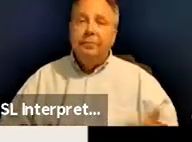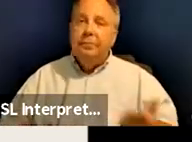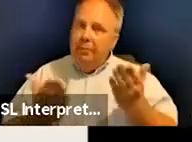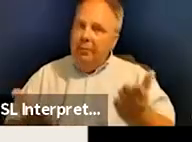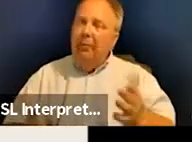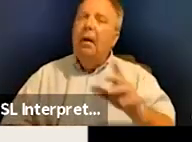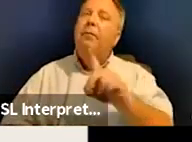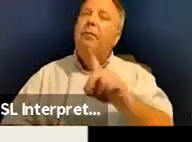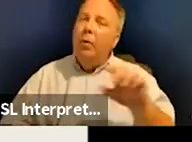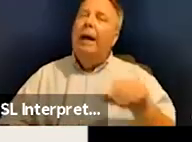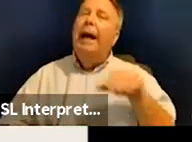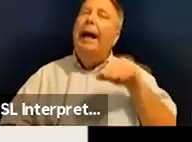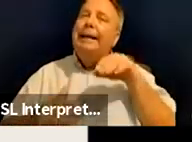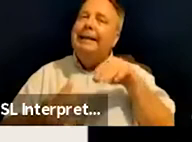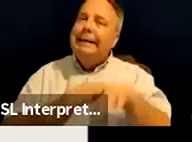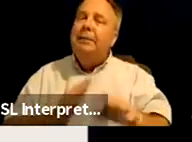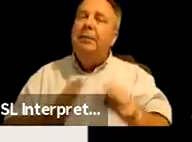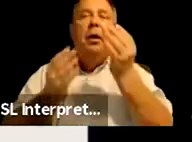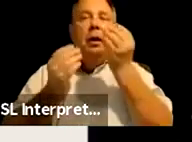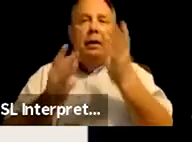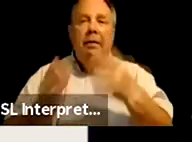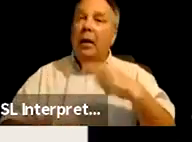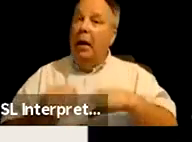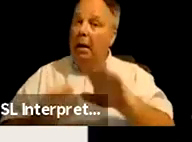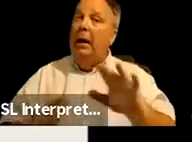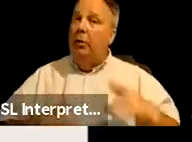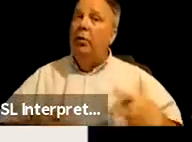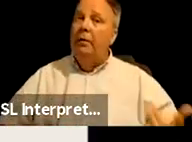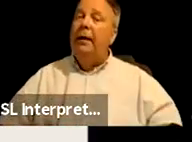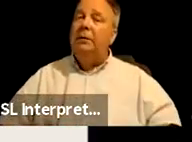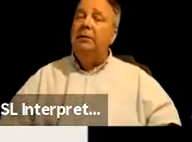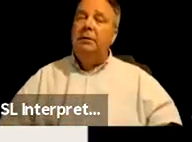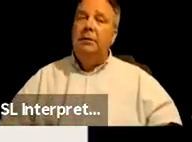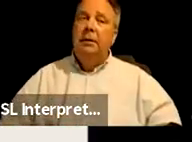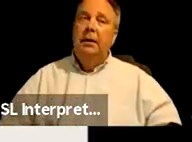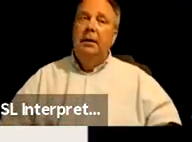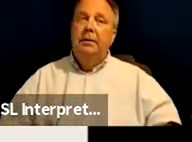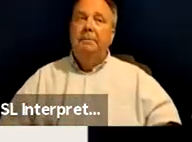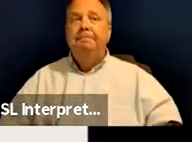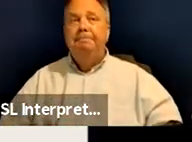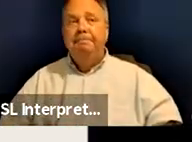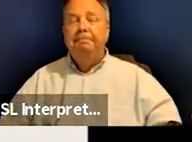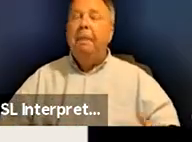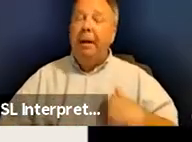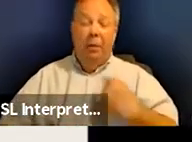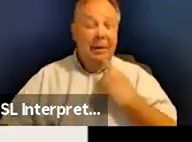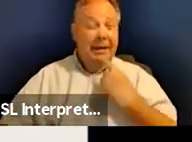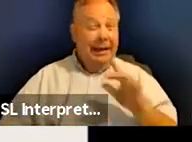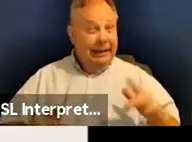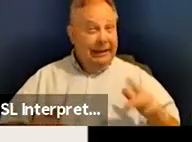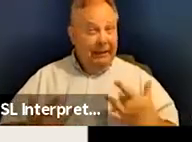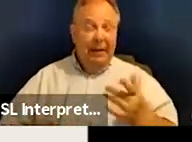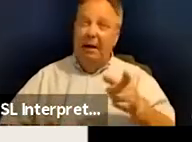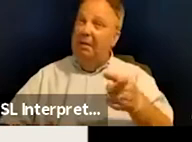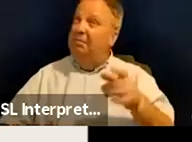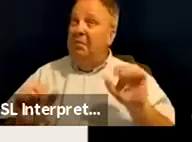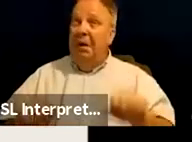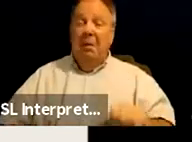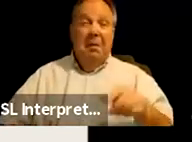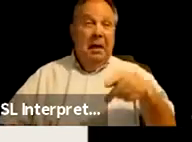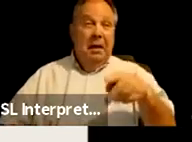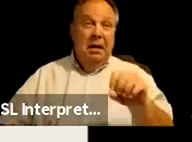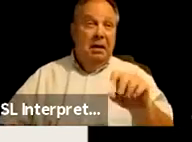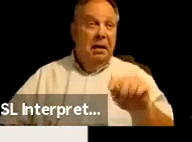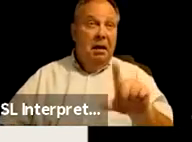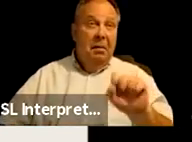accessibility information about your event. Um, and when I say event that can just be a potluck at